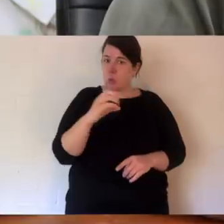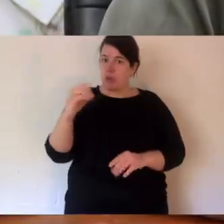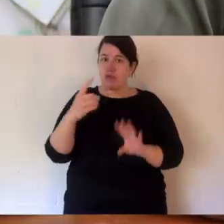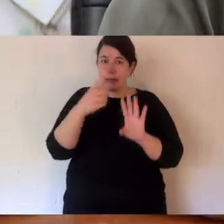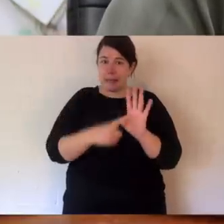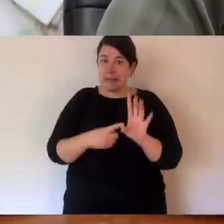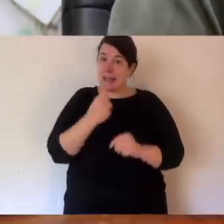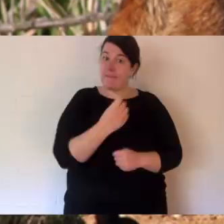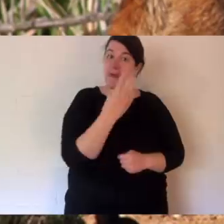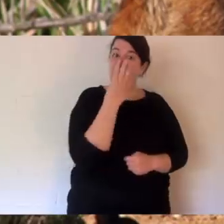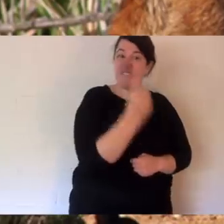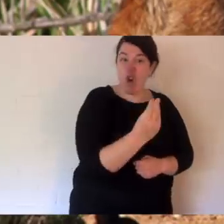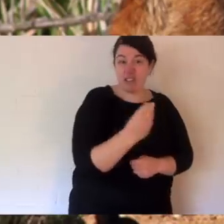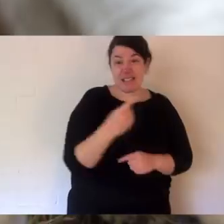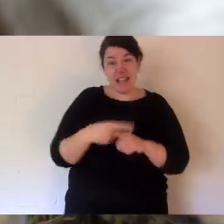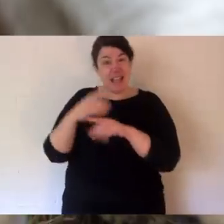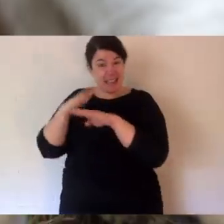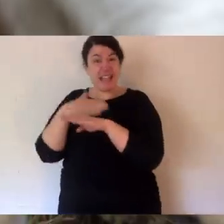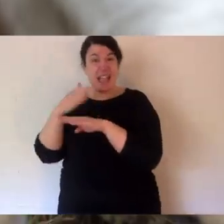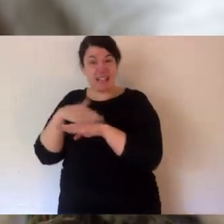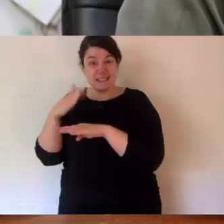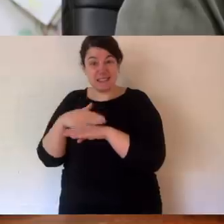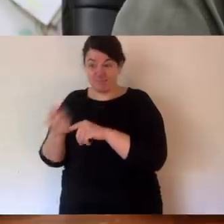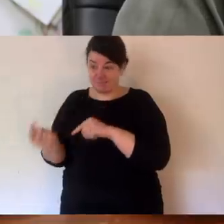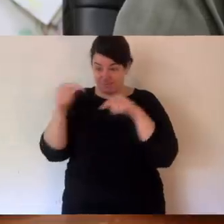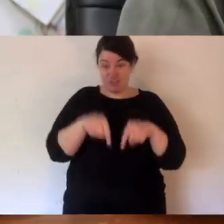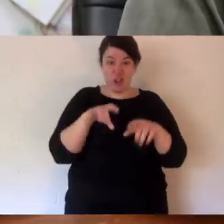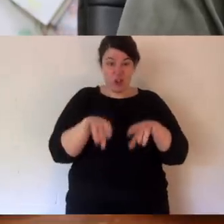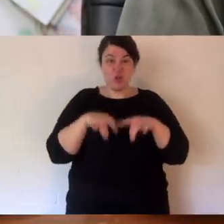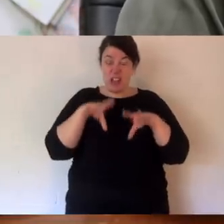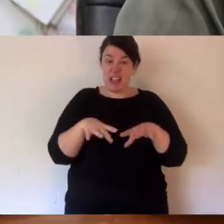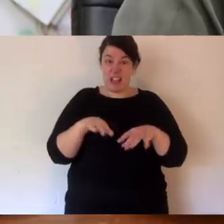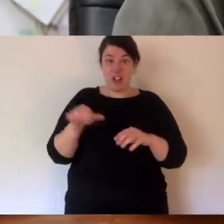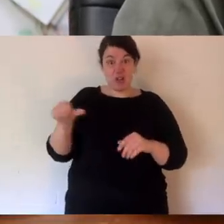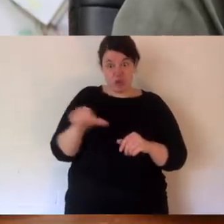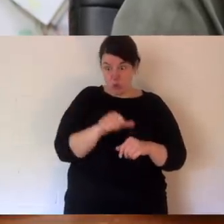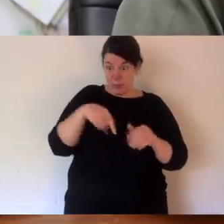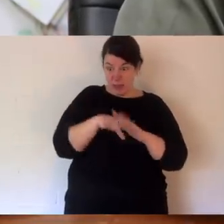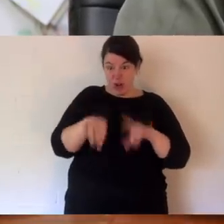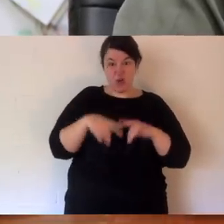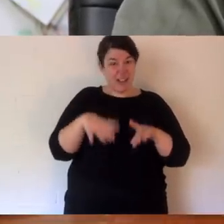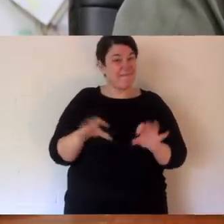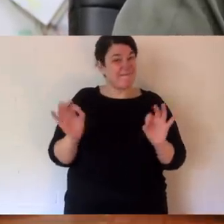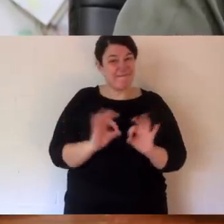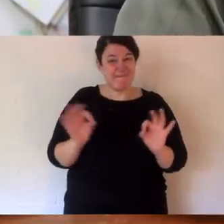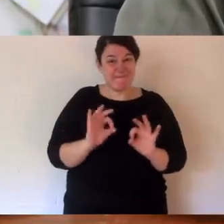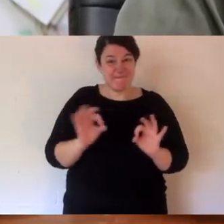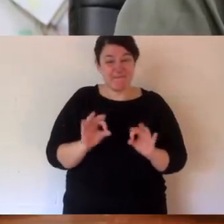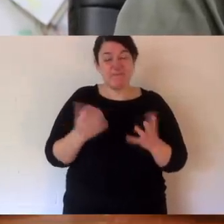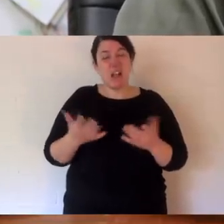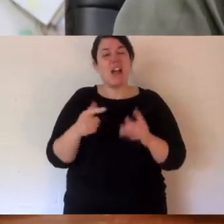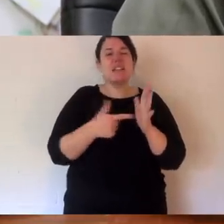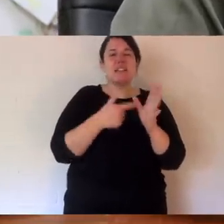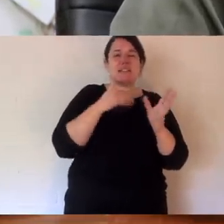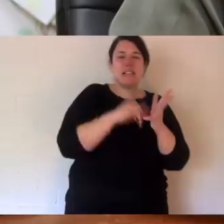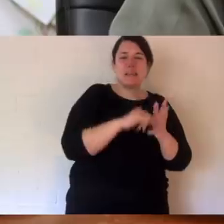years is the feral fox and the feral cat have been introduced. They don't belong in Australia. Now, predators in Australia